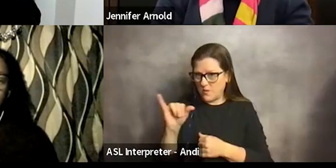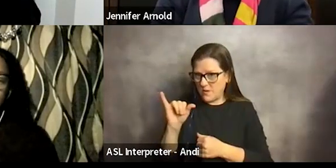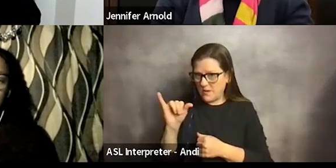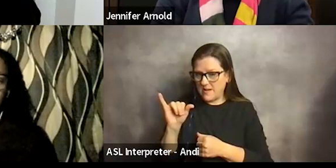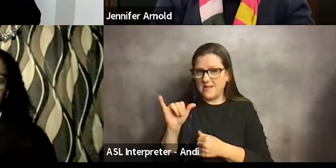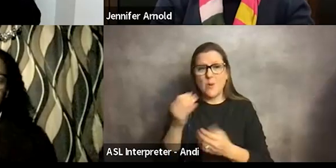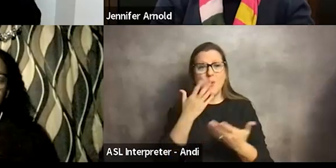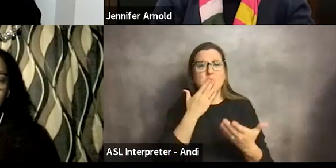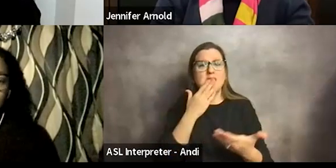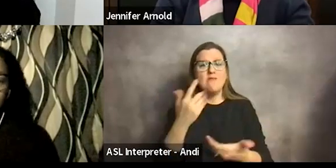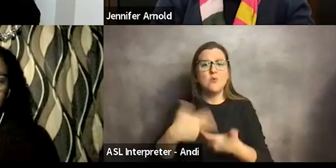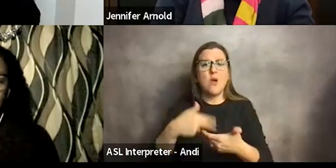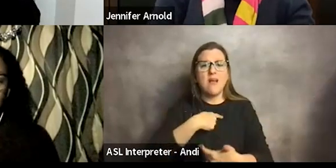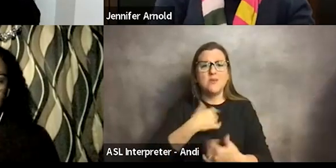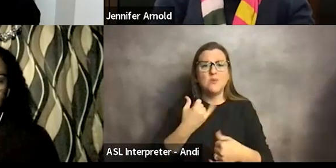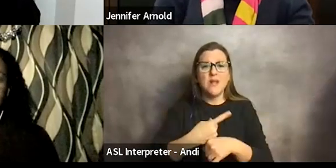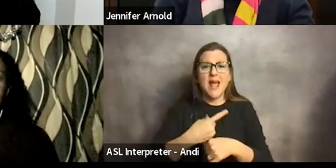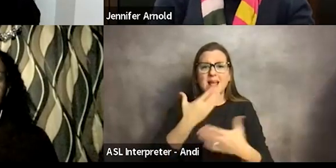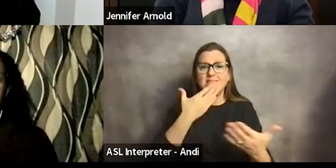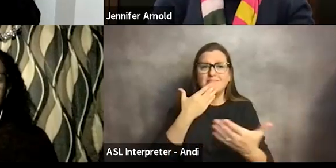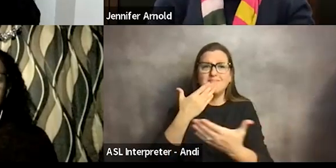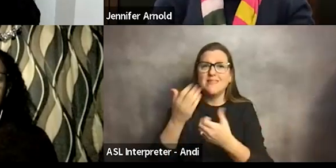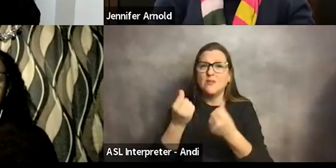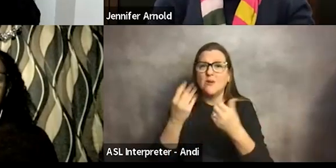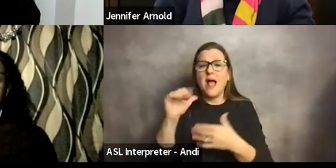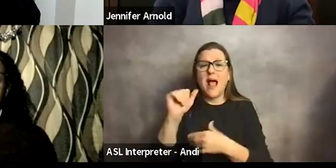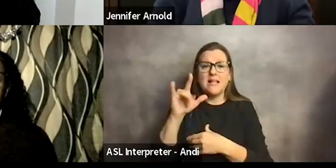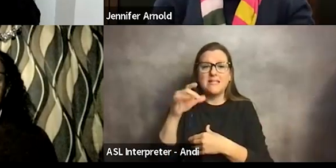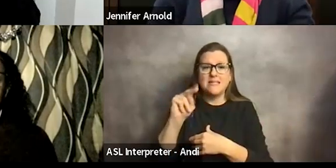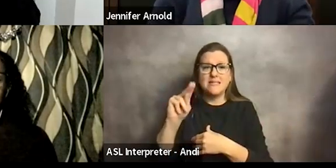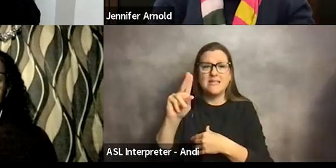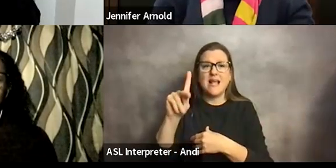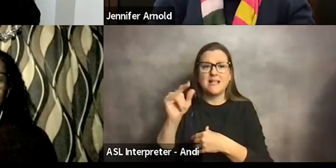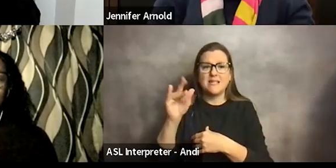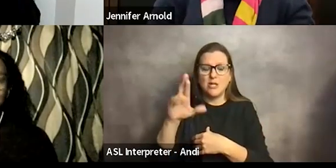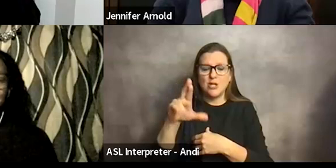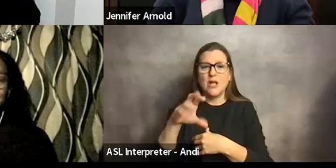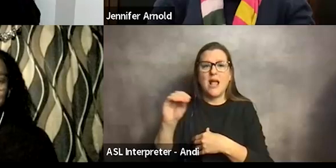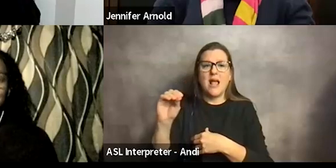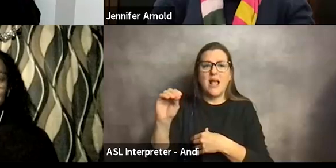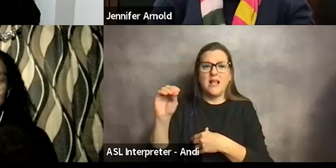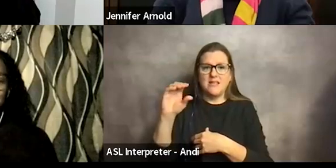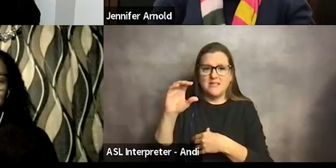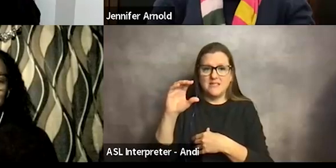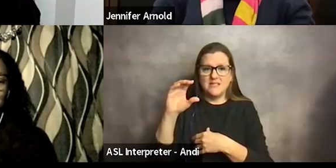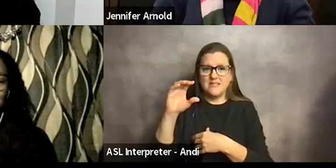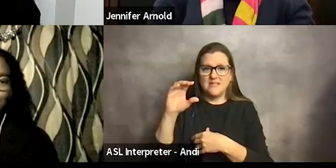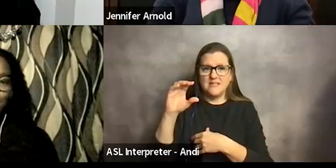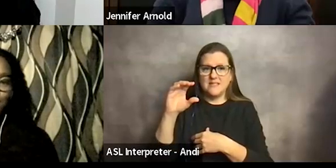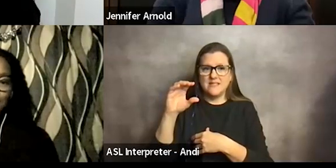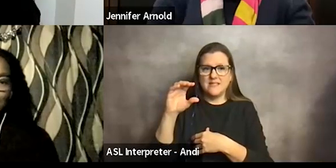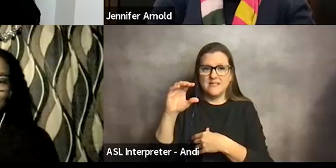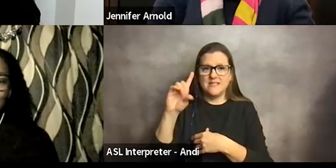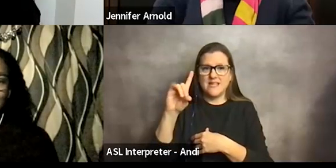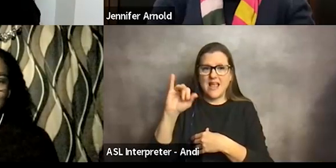So thank you for joining us today. Thank you so much to Alison Kessler and Diana Seahus for their incredible leadership of